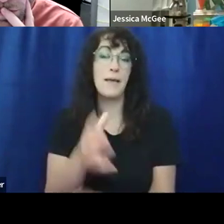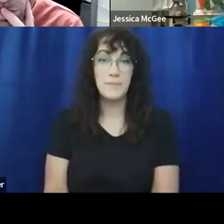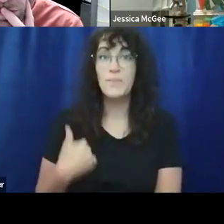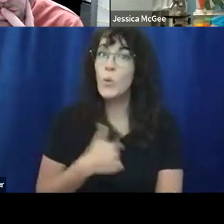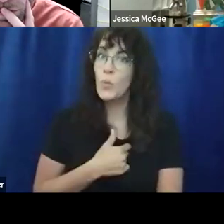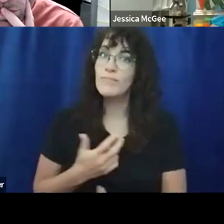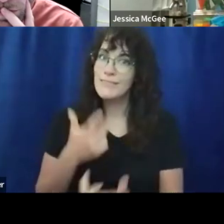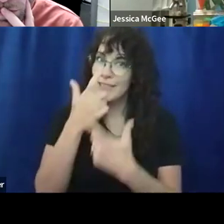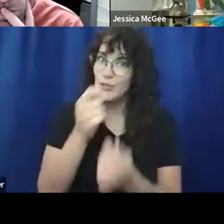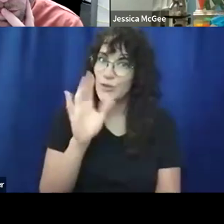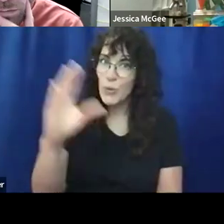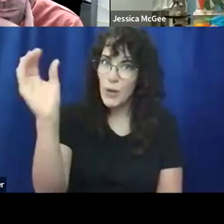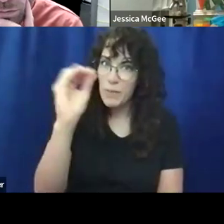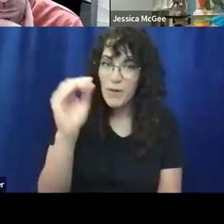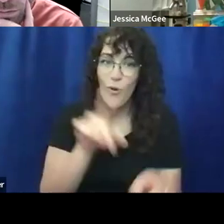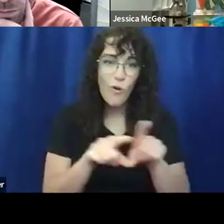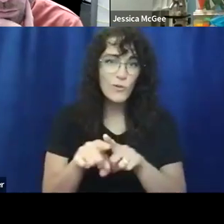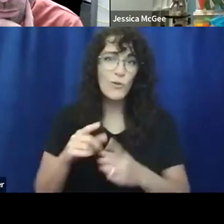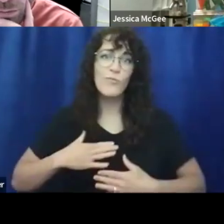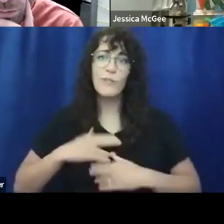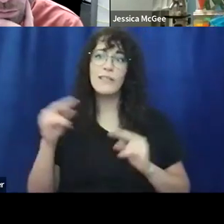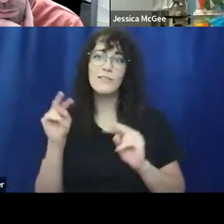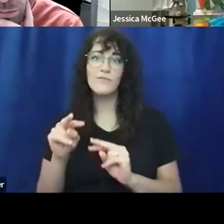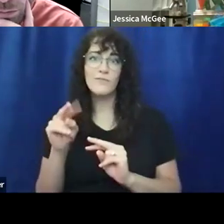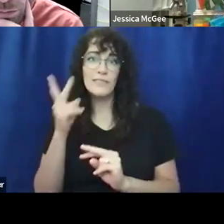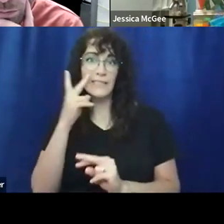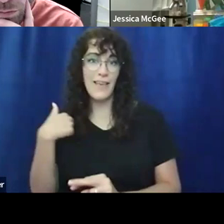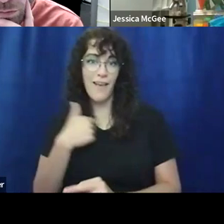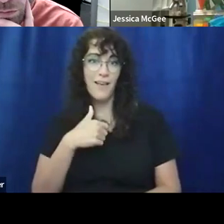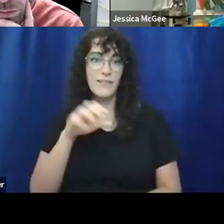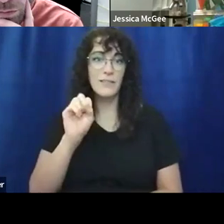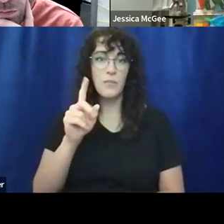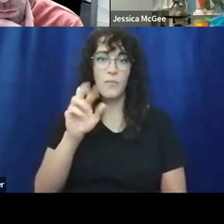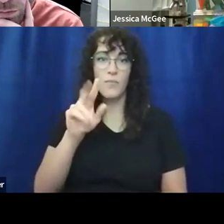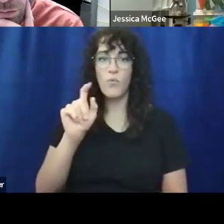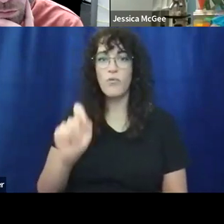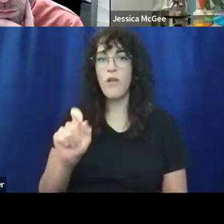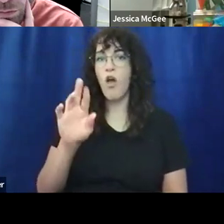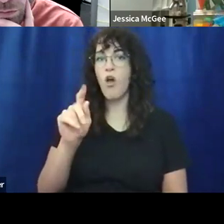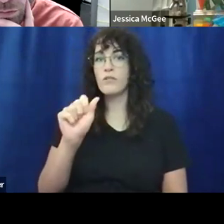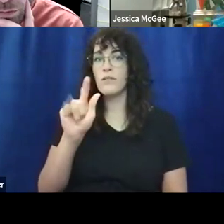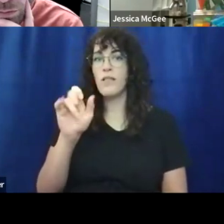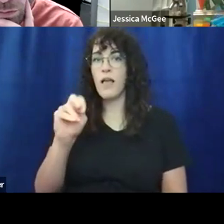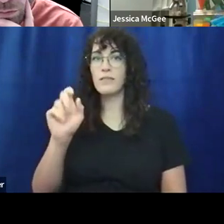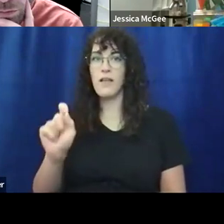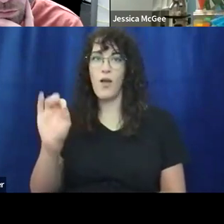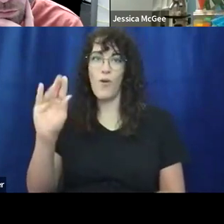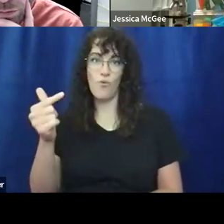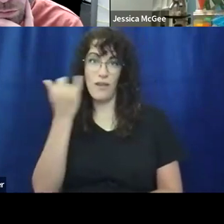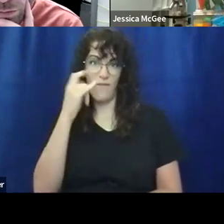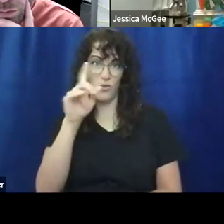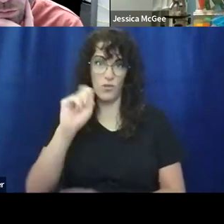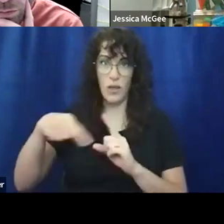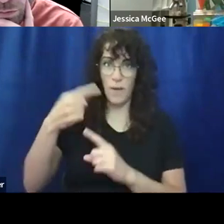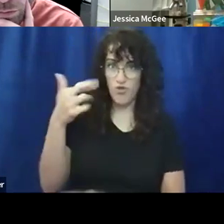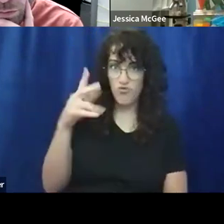And again, make sure to come visit us at support.artslcience.org. Uh, if you have a question about grants, about